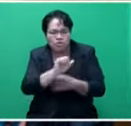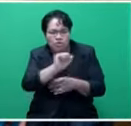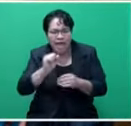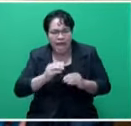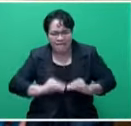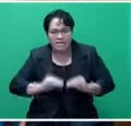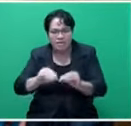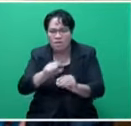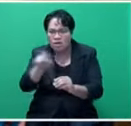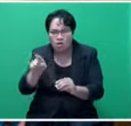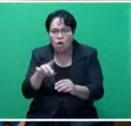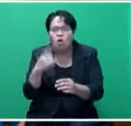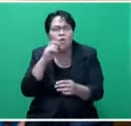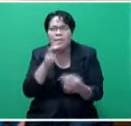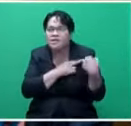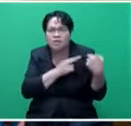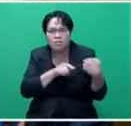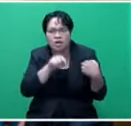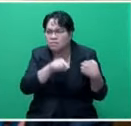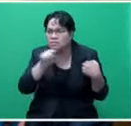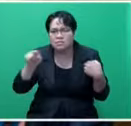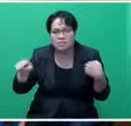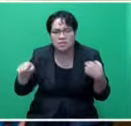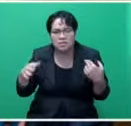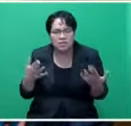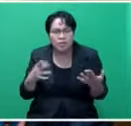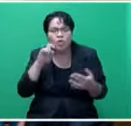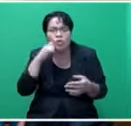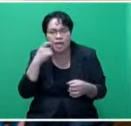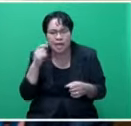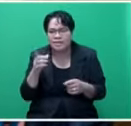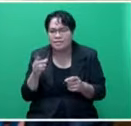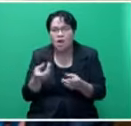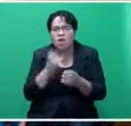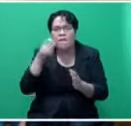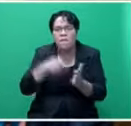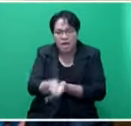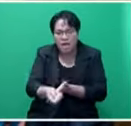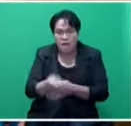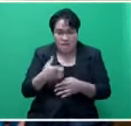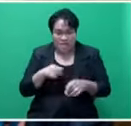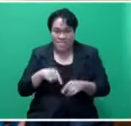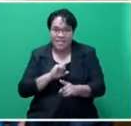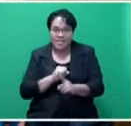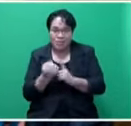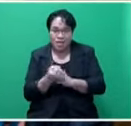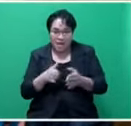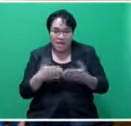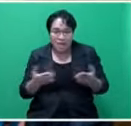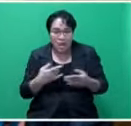all those towers? Who will take responsibility of those towers? Who's going to meet the cost of the new towers? We are in a situation right now,